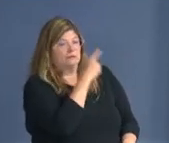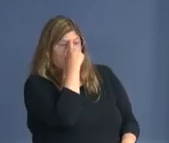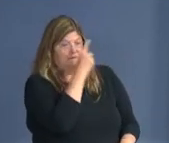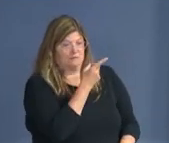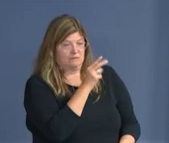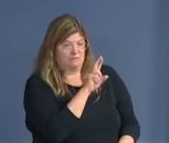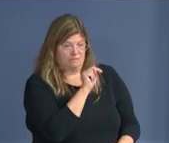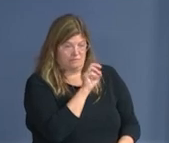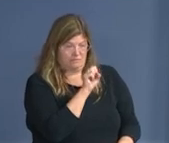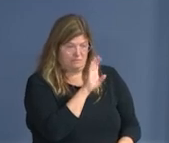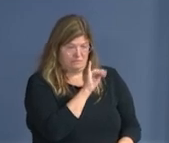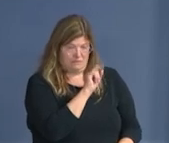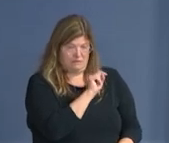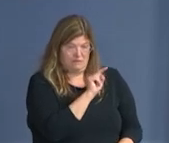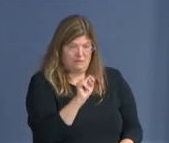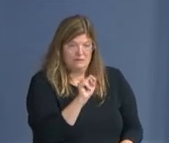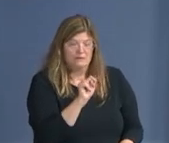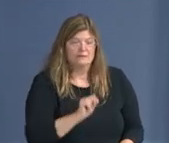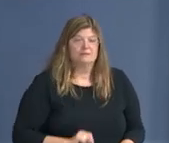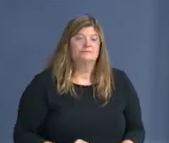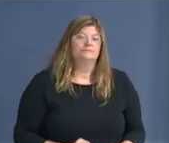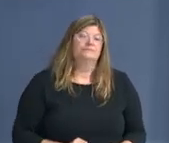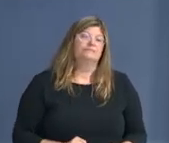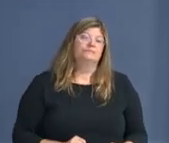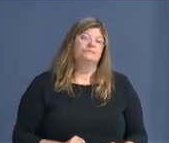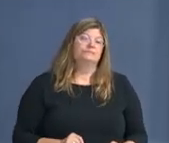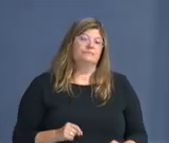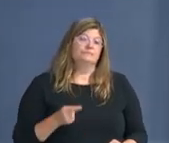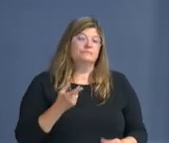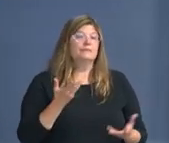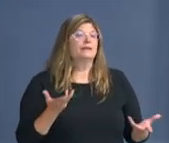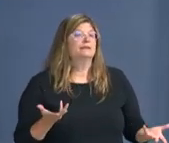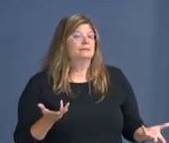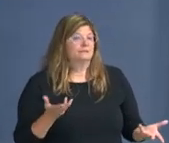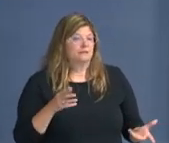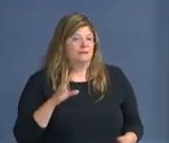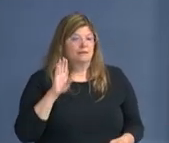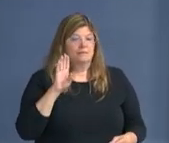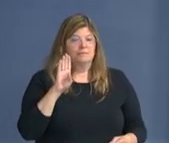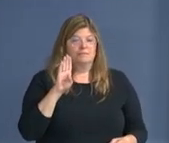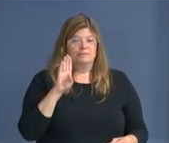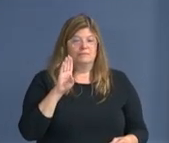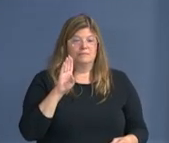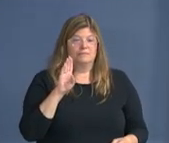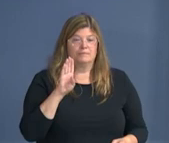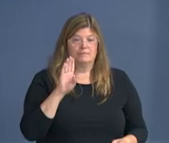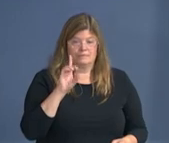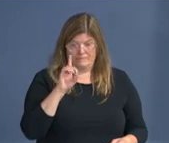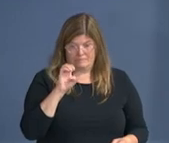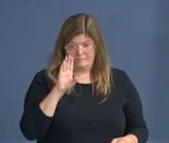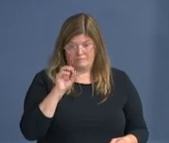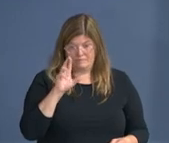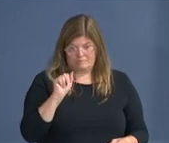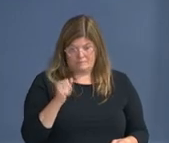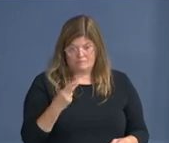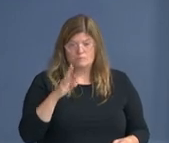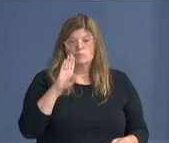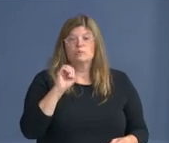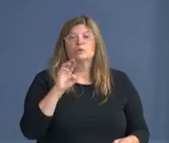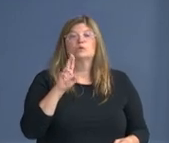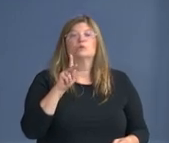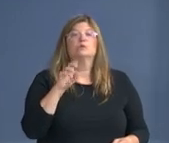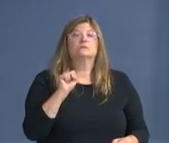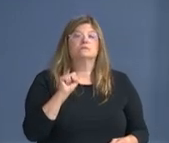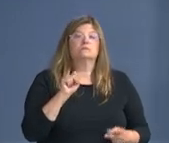Dr. Nesbitt. Dr. Nesbitt, Deborah Birx and Dr. Fauci talked about an uptick